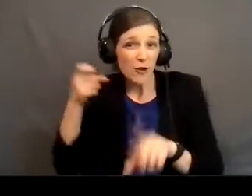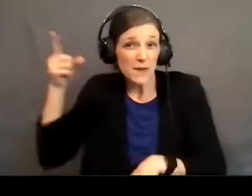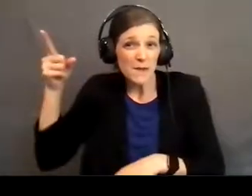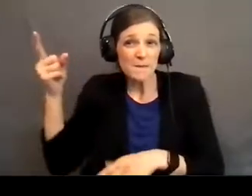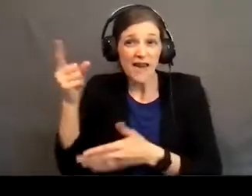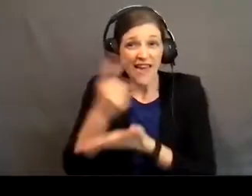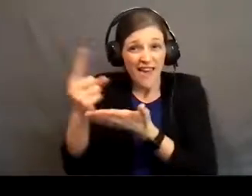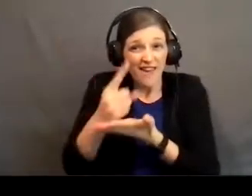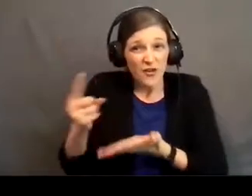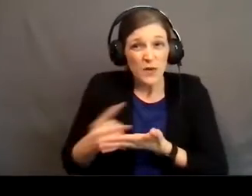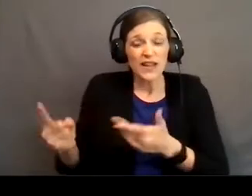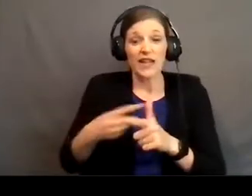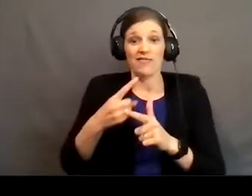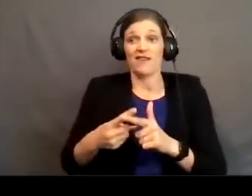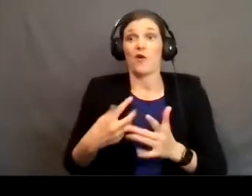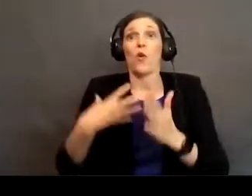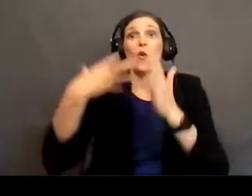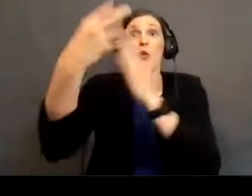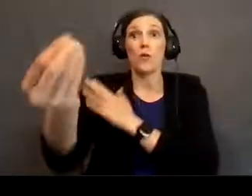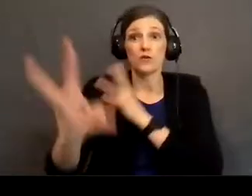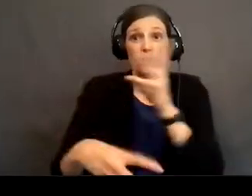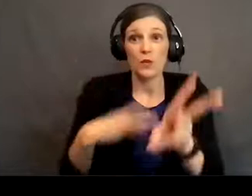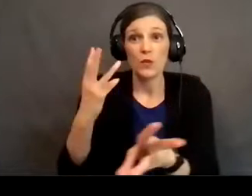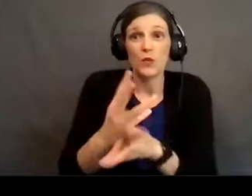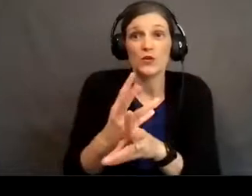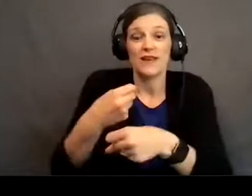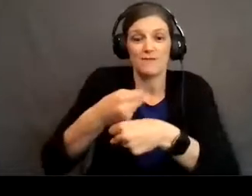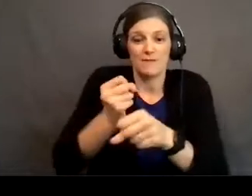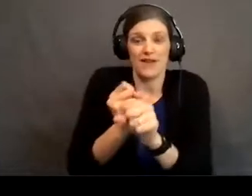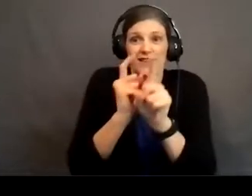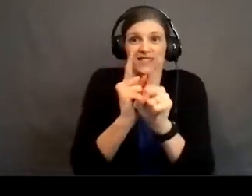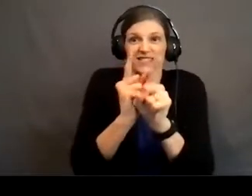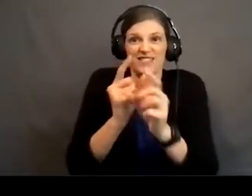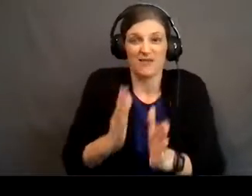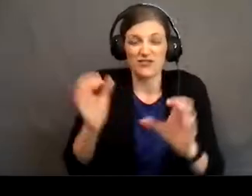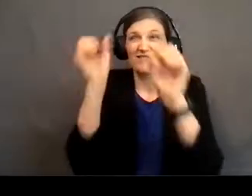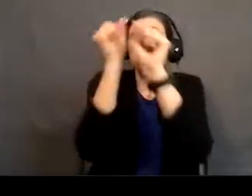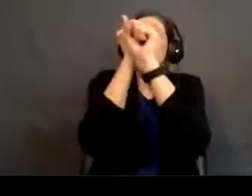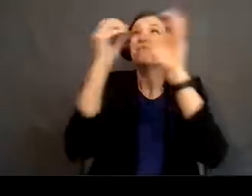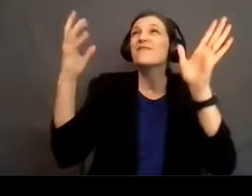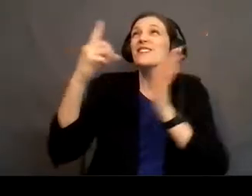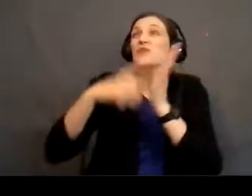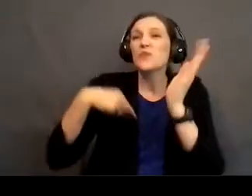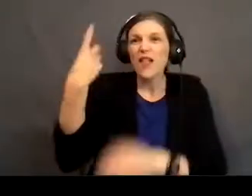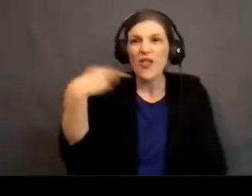week and then going out into the world and making disciples. Imagine what that would look like.